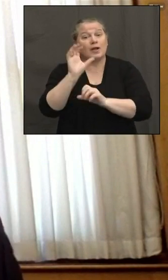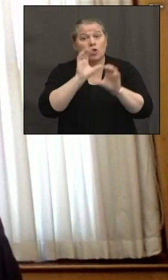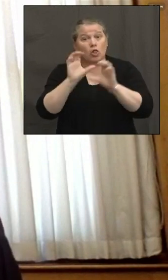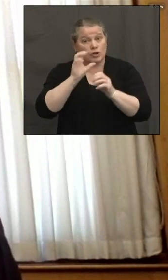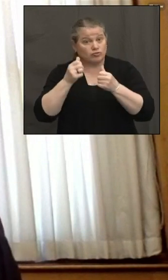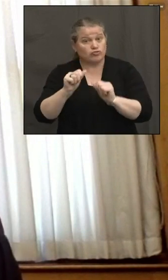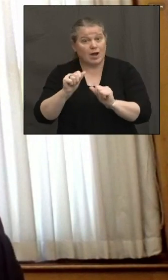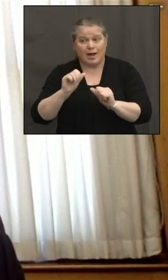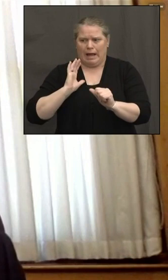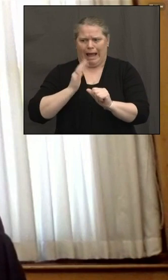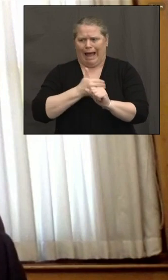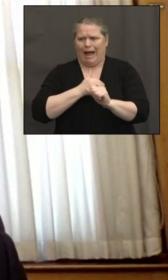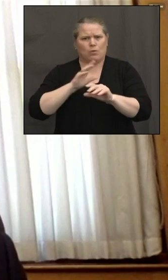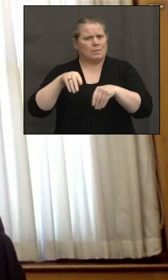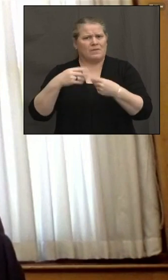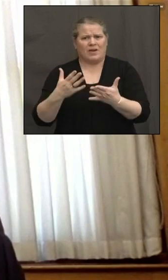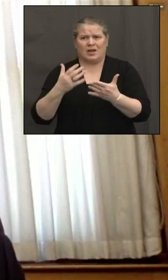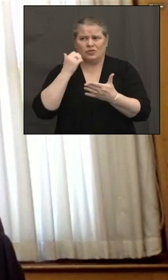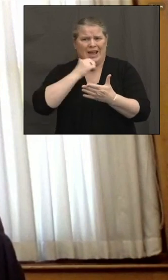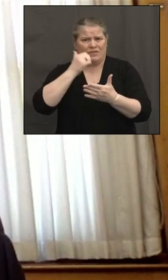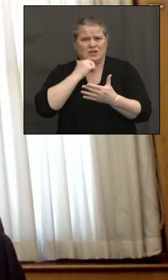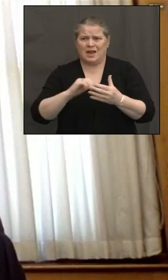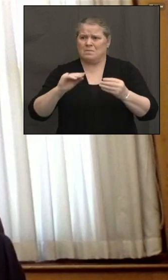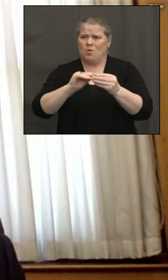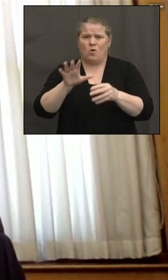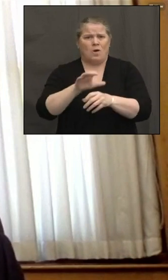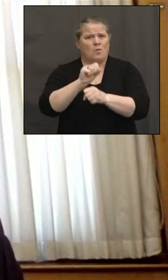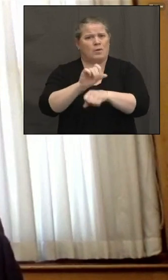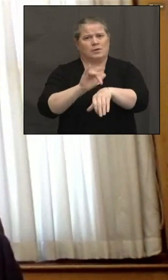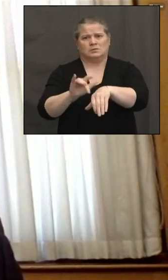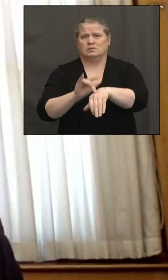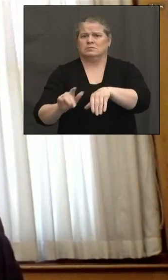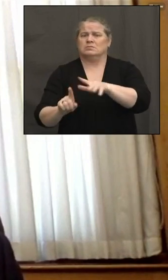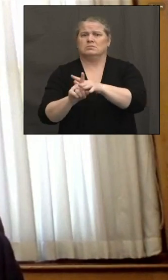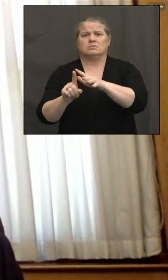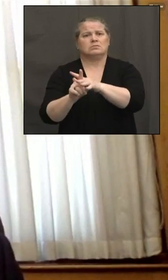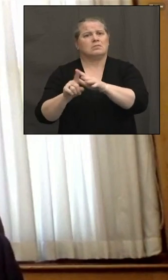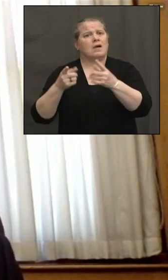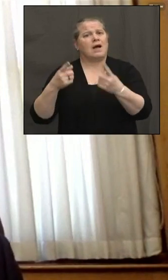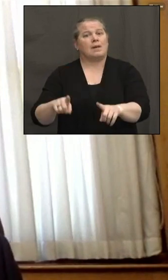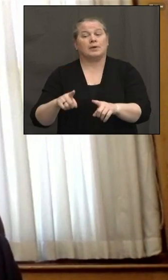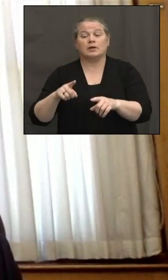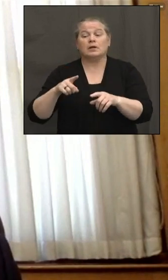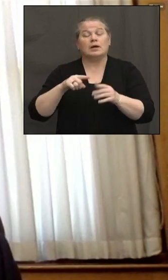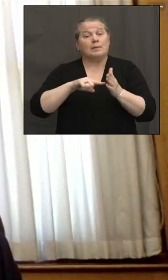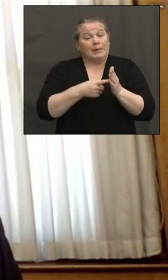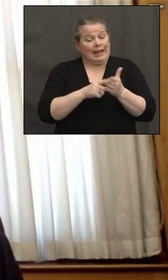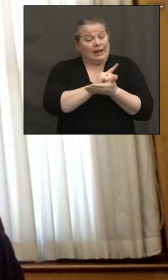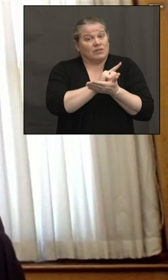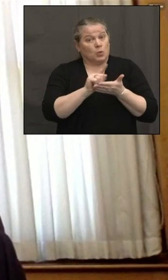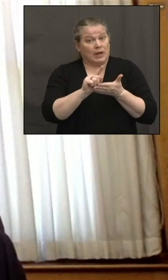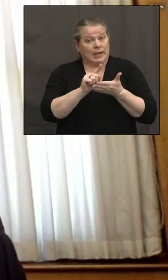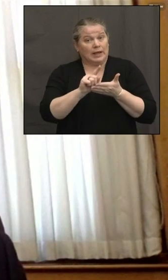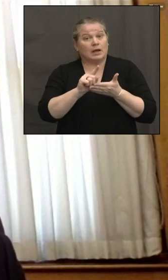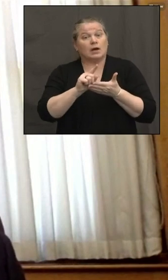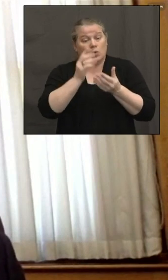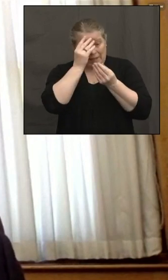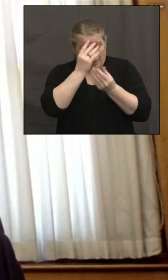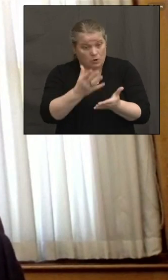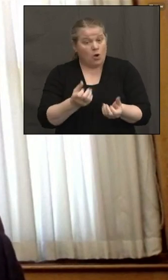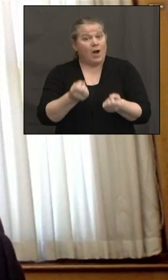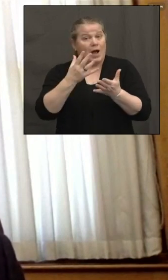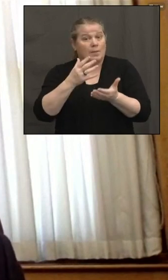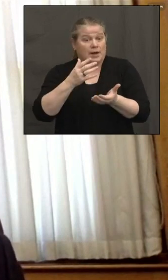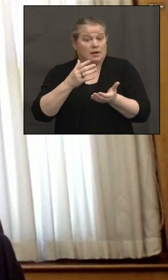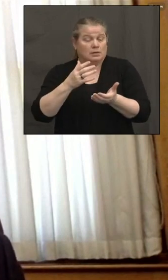putting more appointments out every day, particularly early in the week when they find out what their allocation is going to be as we cascade the